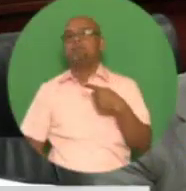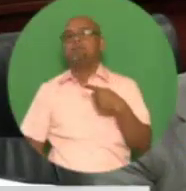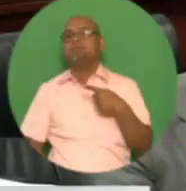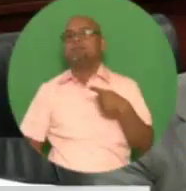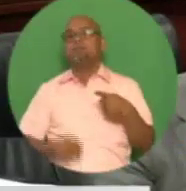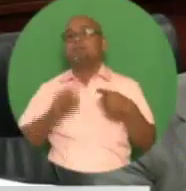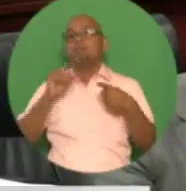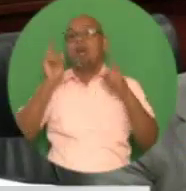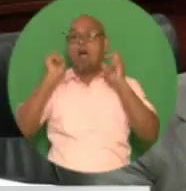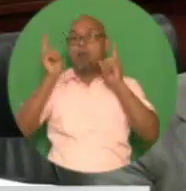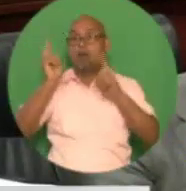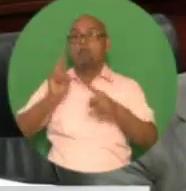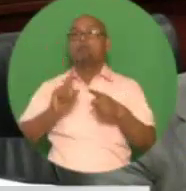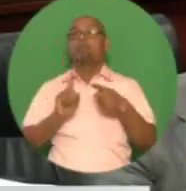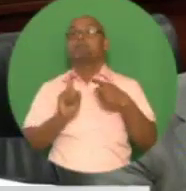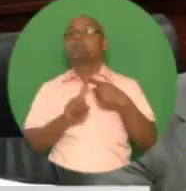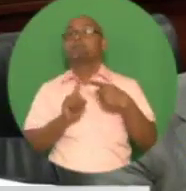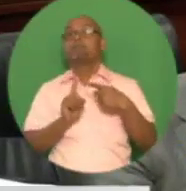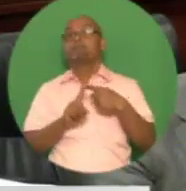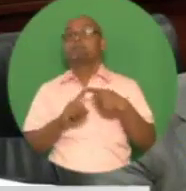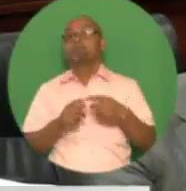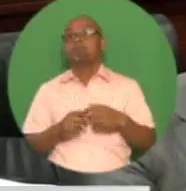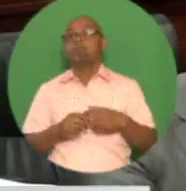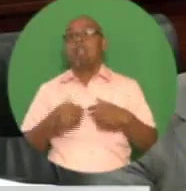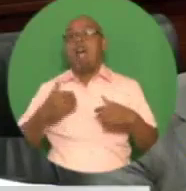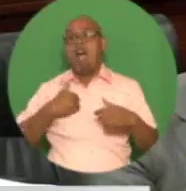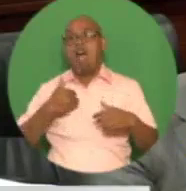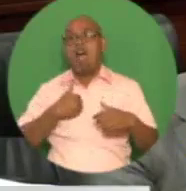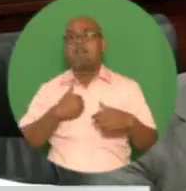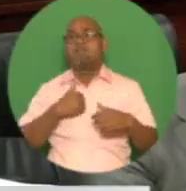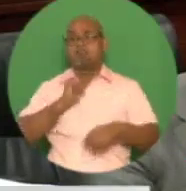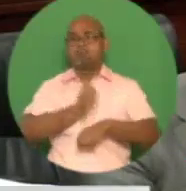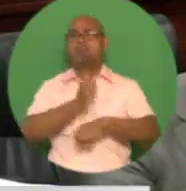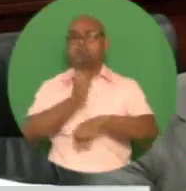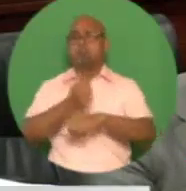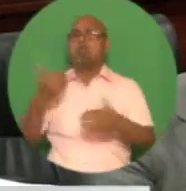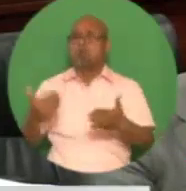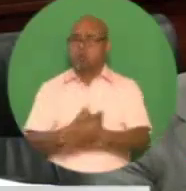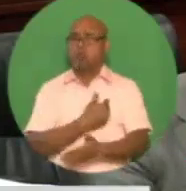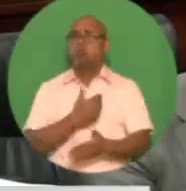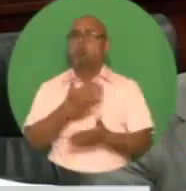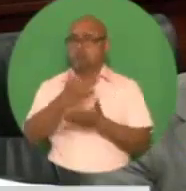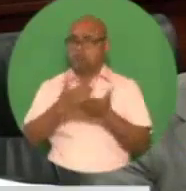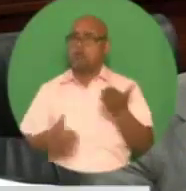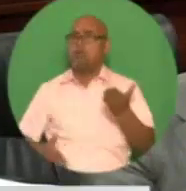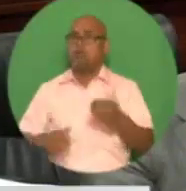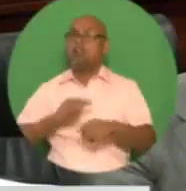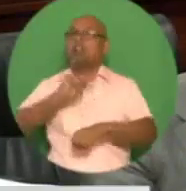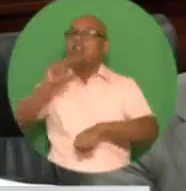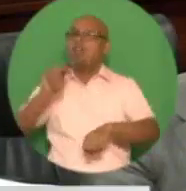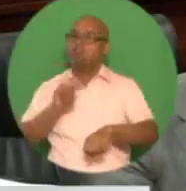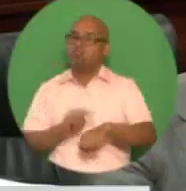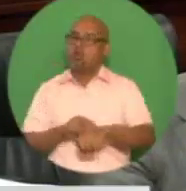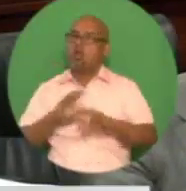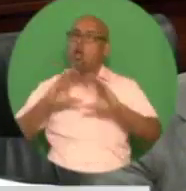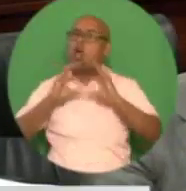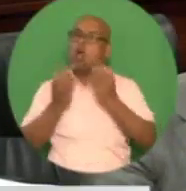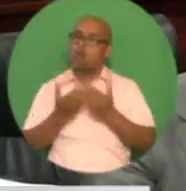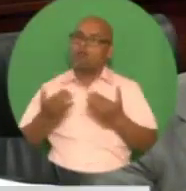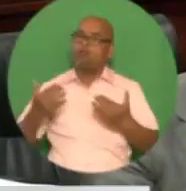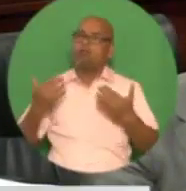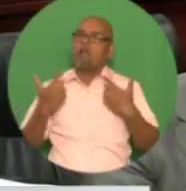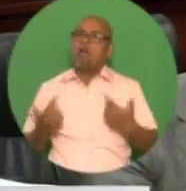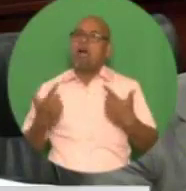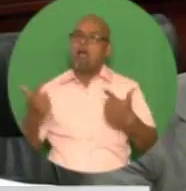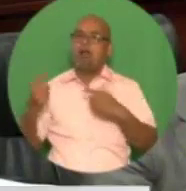is at varying stages of implementation, providing the national community with easier connectivity between urban and